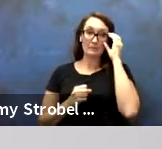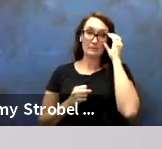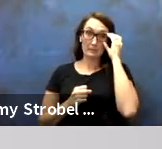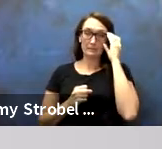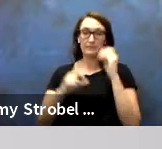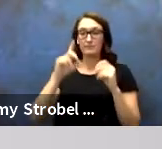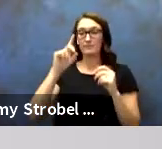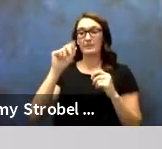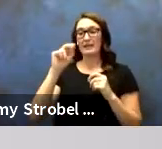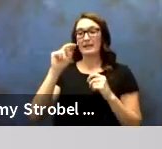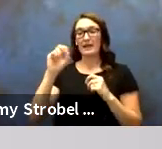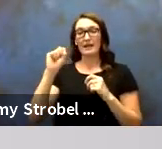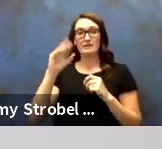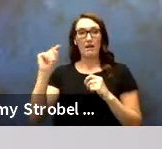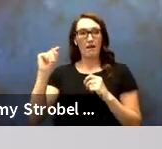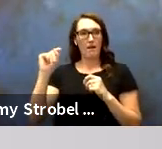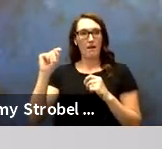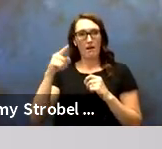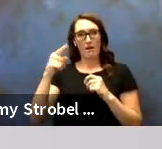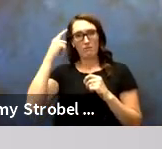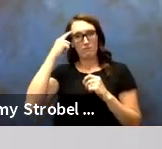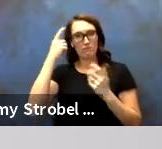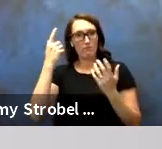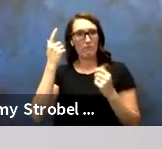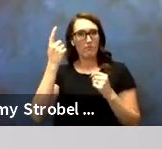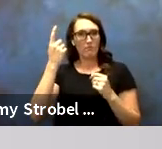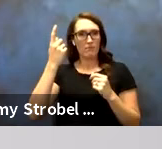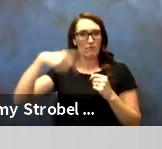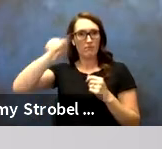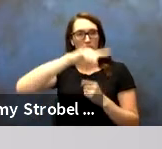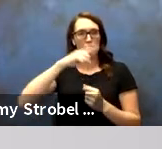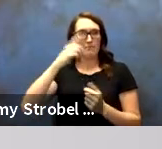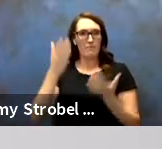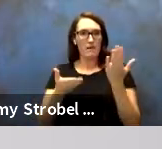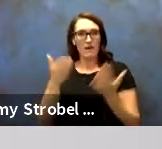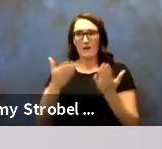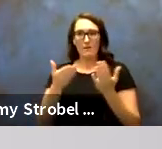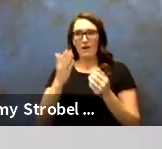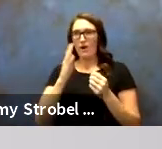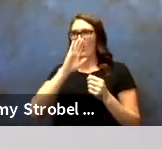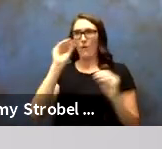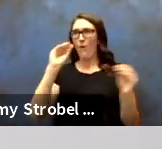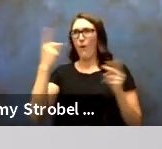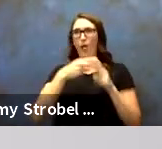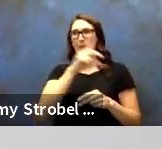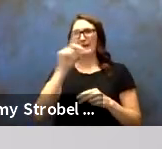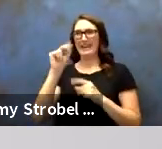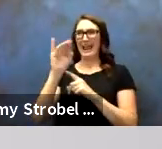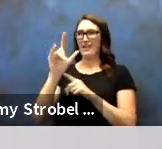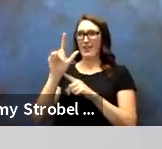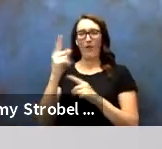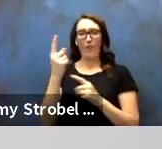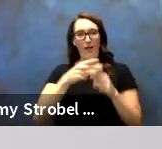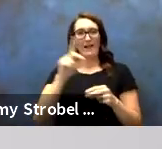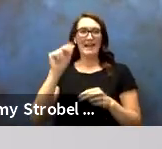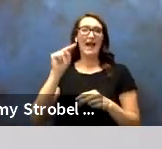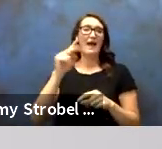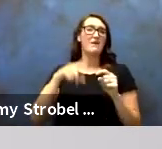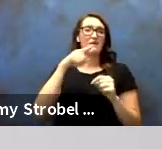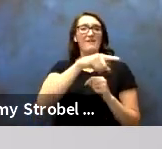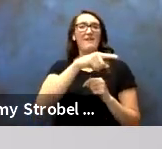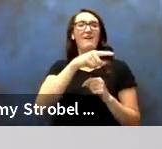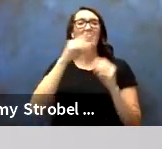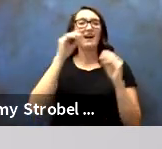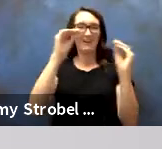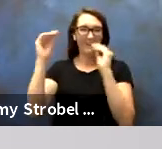Dan Scott, don't think anyone's ever heard someone say Daniel, but Dan Scott, for instance, Instructor, 15 years.